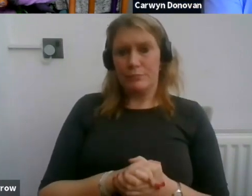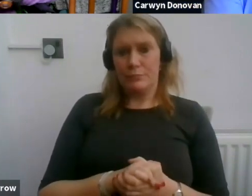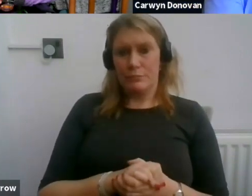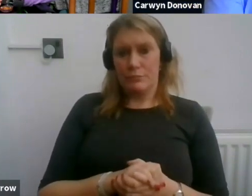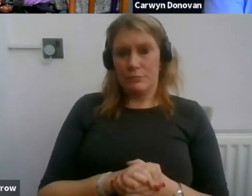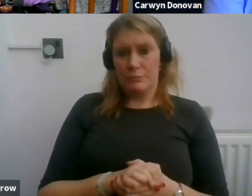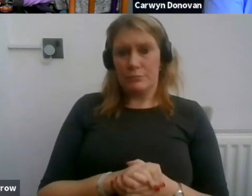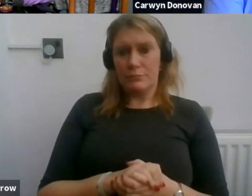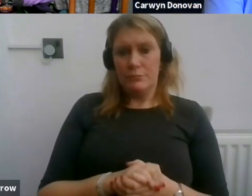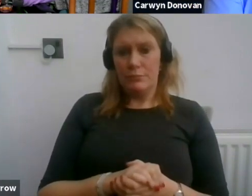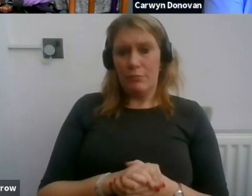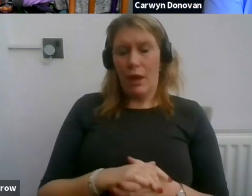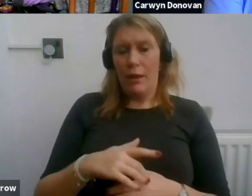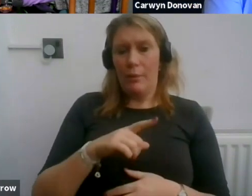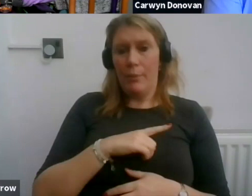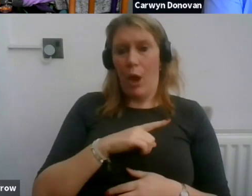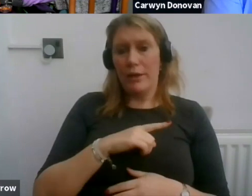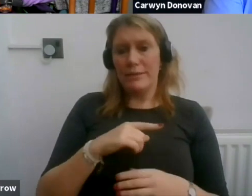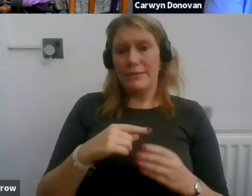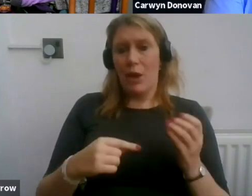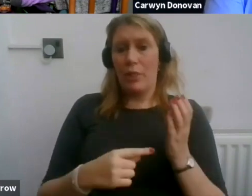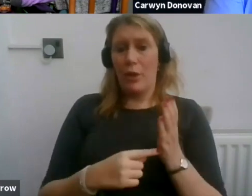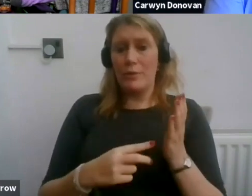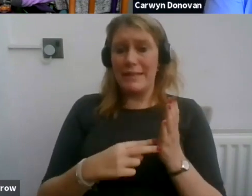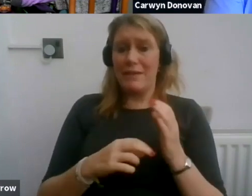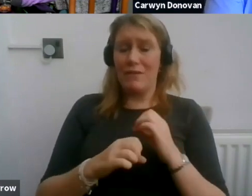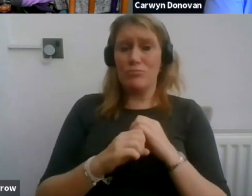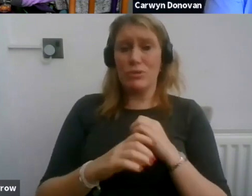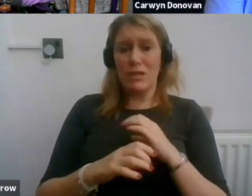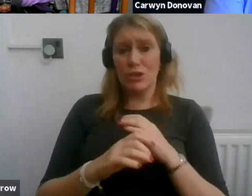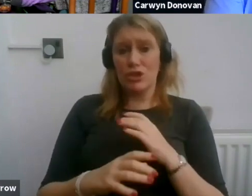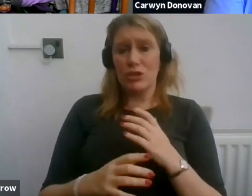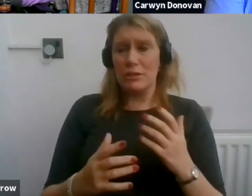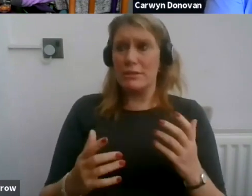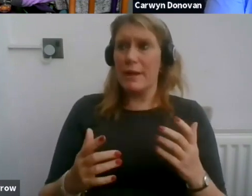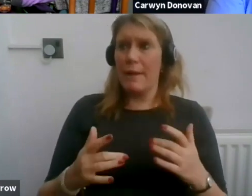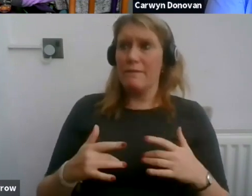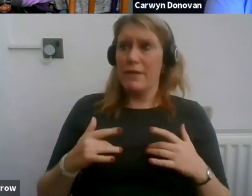Productions will always seek to, you know,